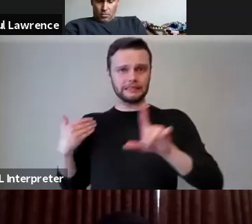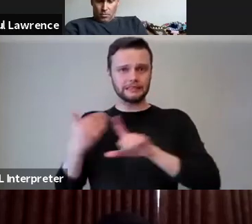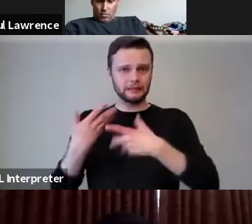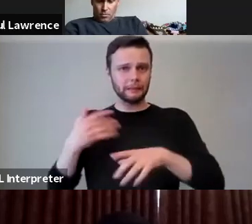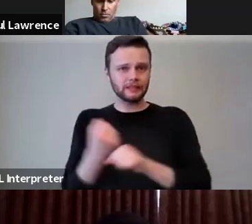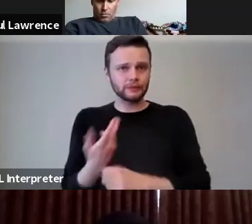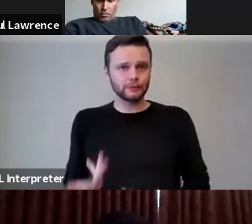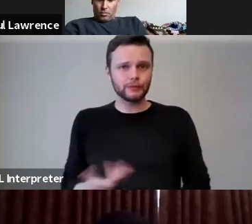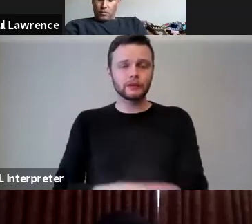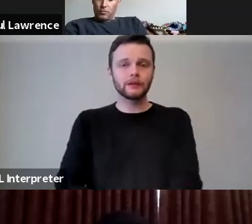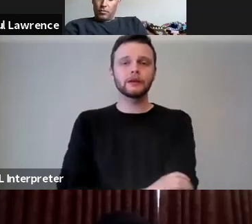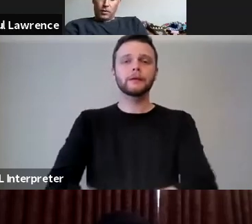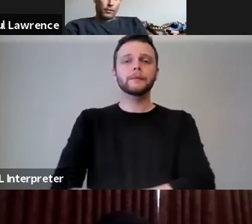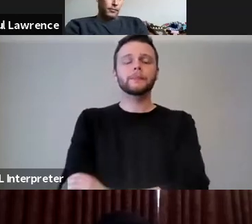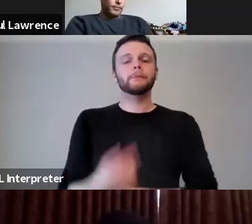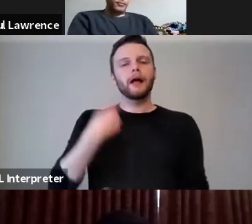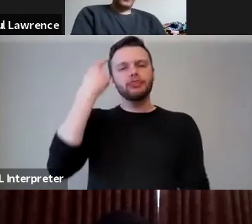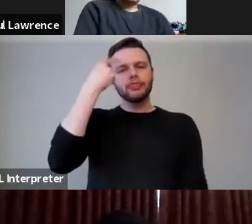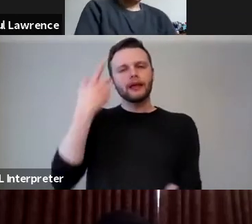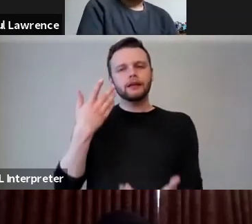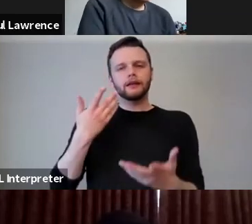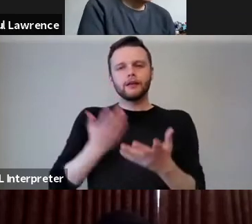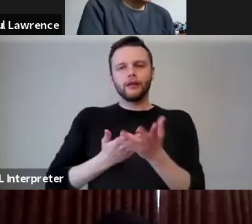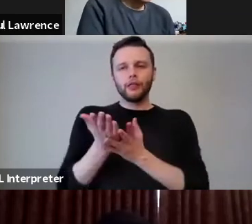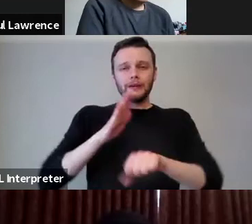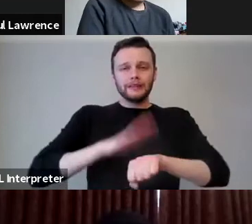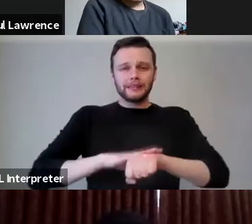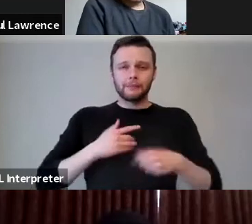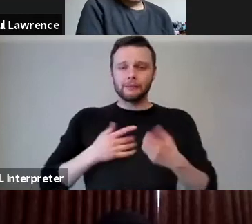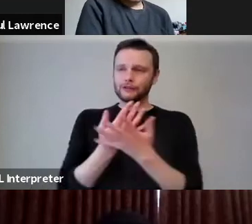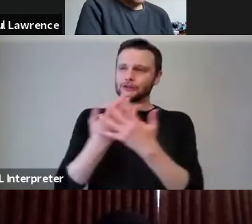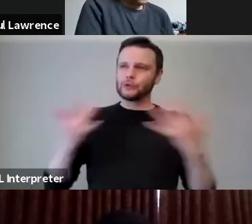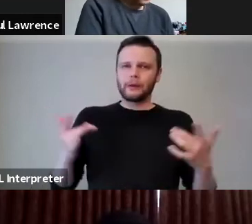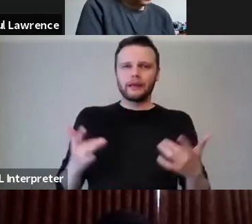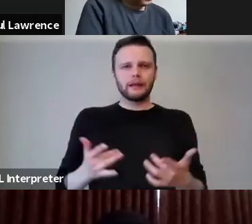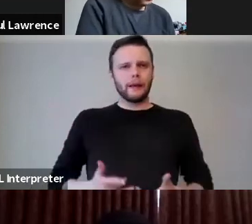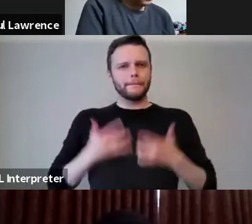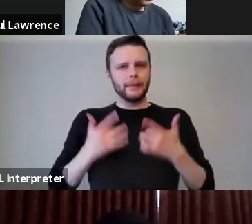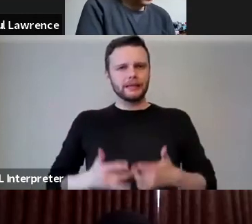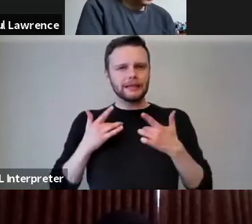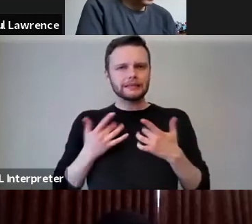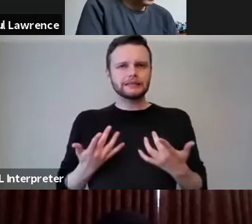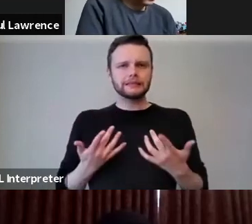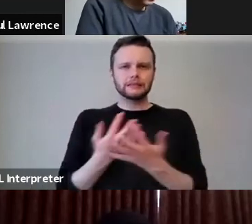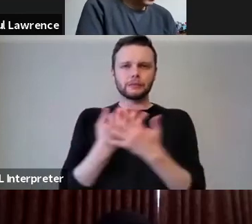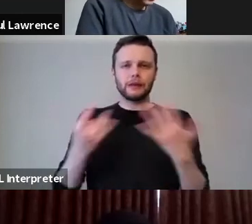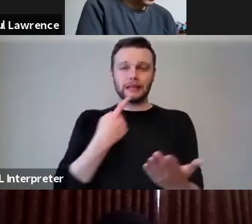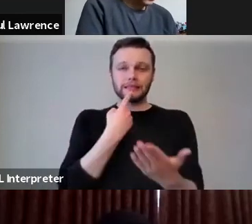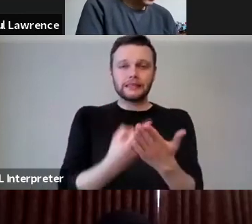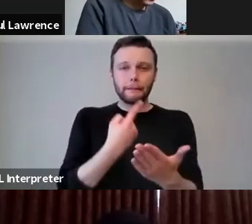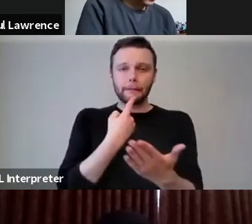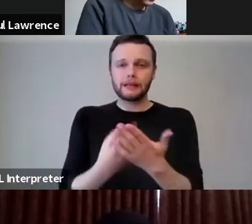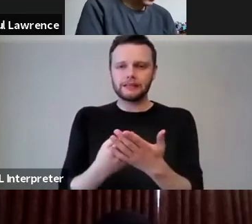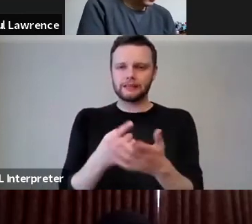time. But I think in a time when we have so many opinions, so many statements made as